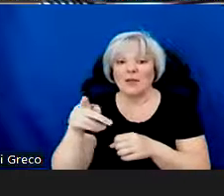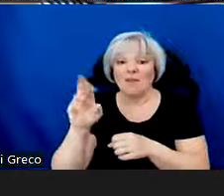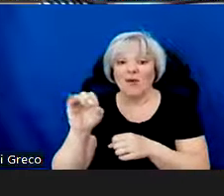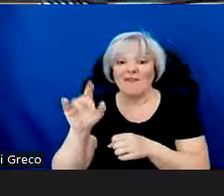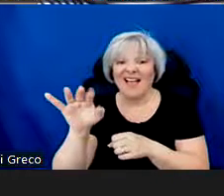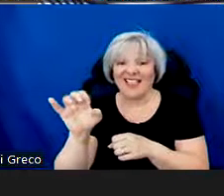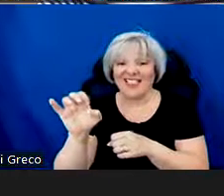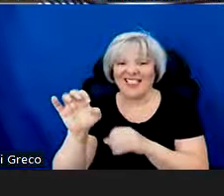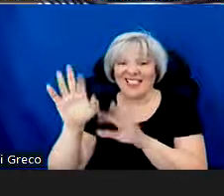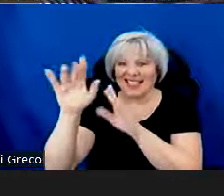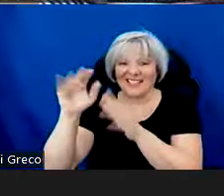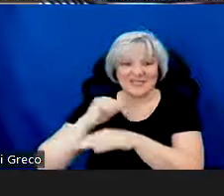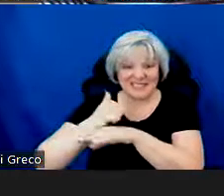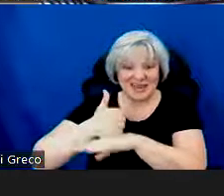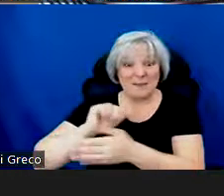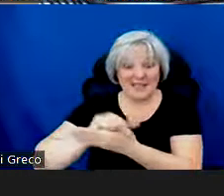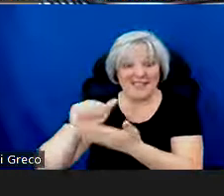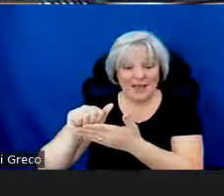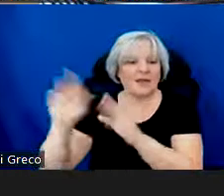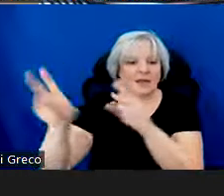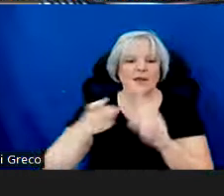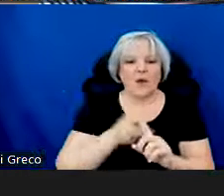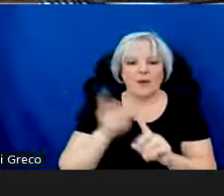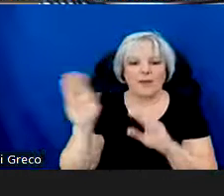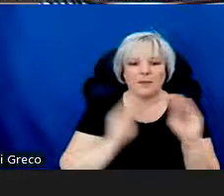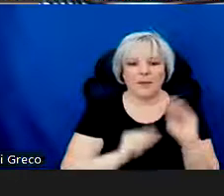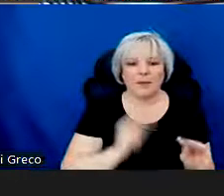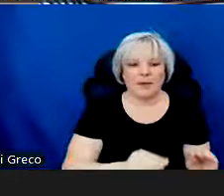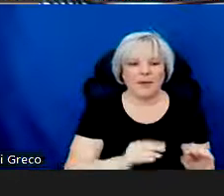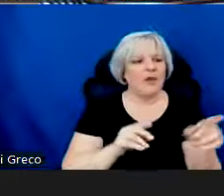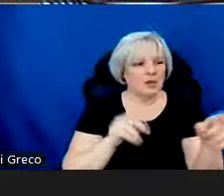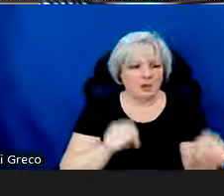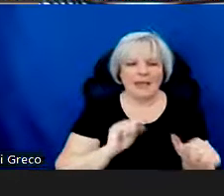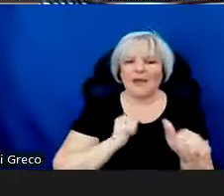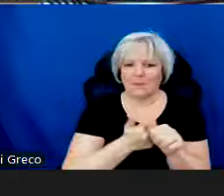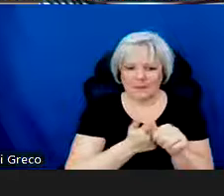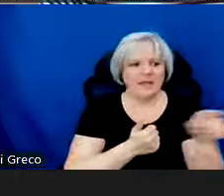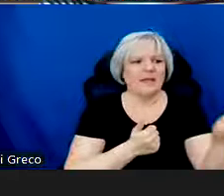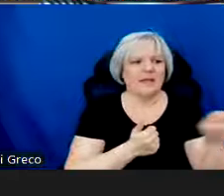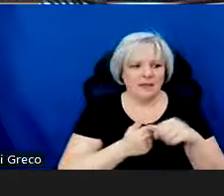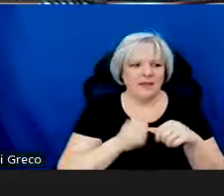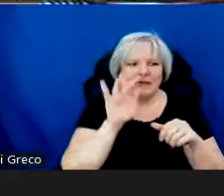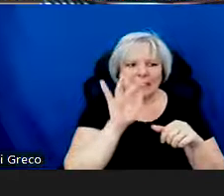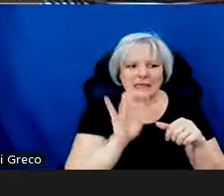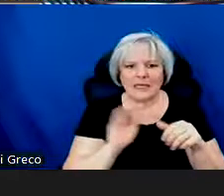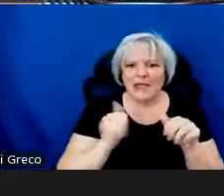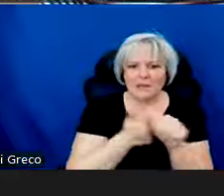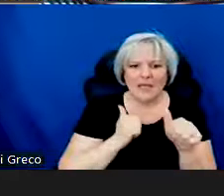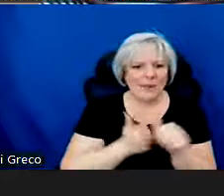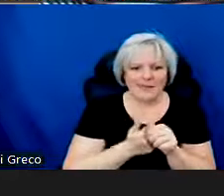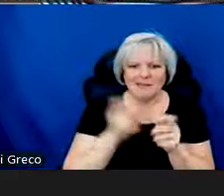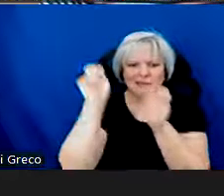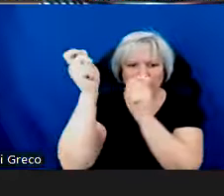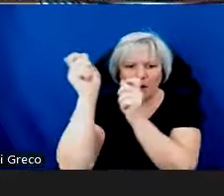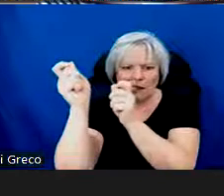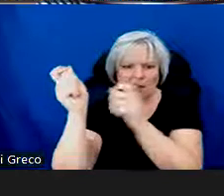SmartSimple. So check it out. And if you need to make any updates, you can do so by clicking either of these buttons here, update organizational